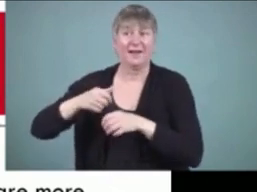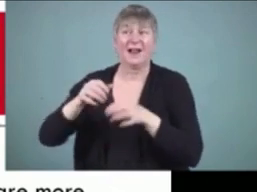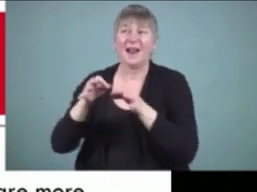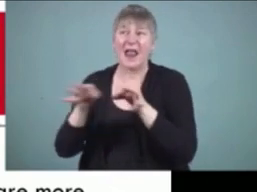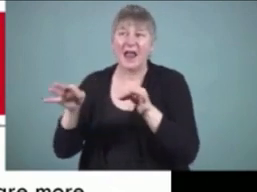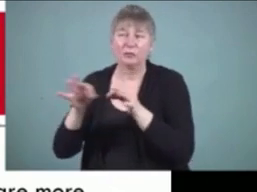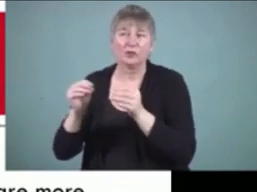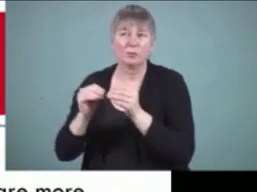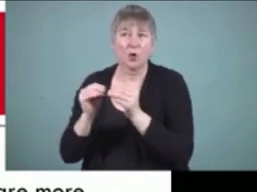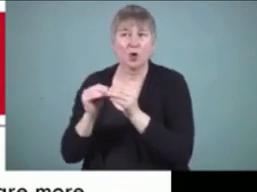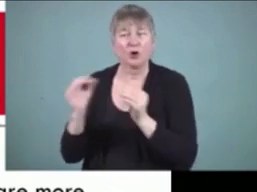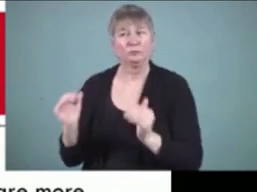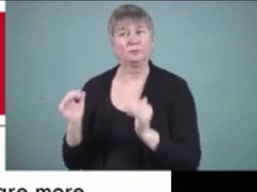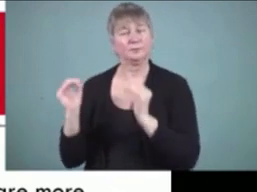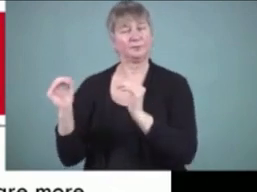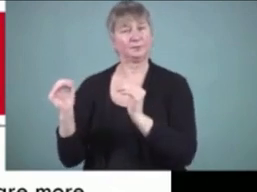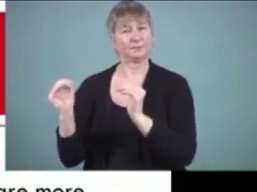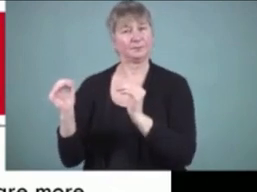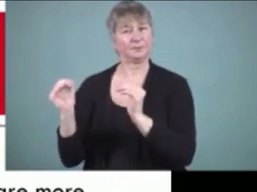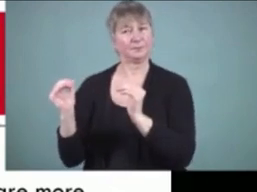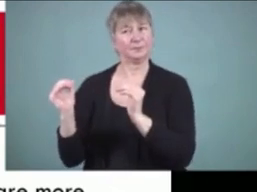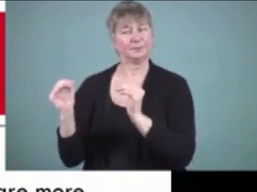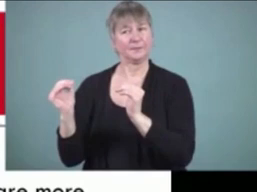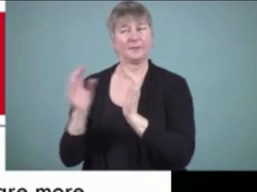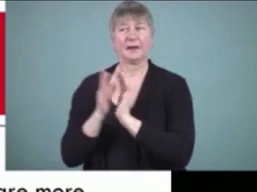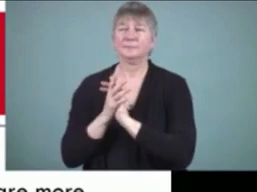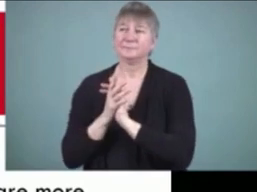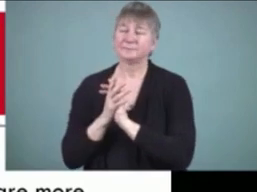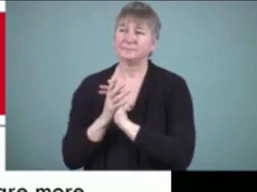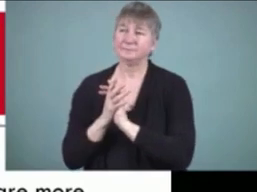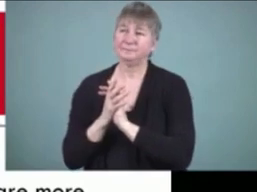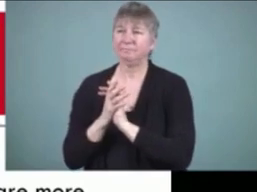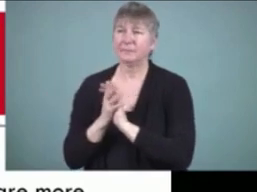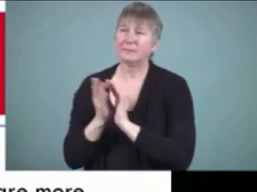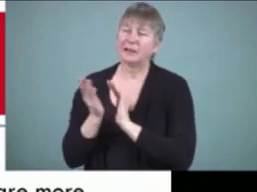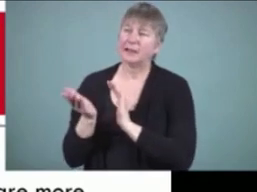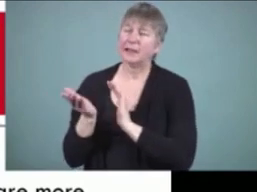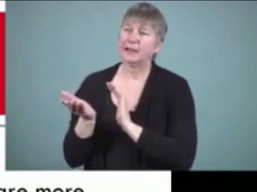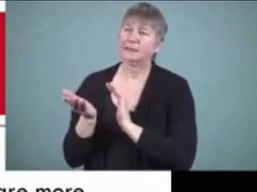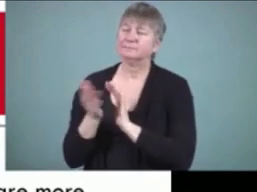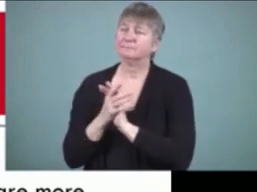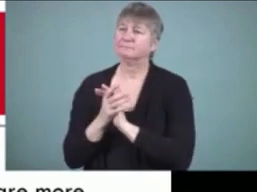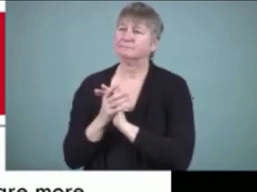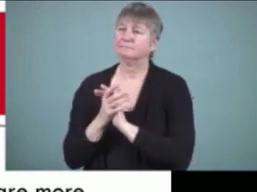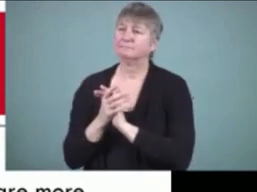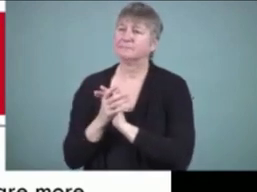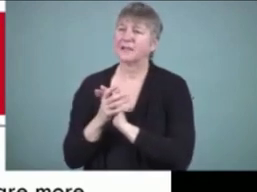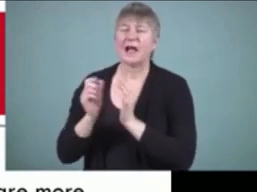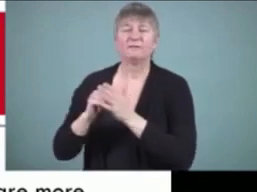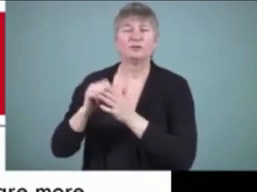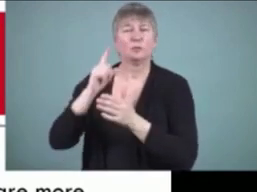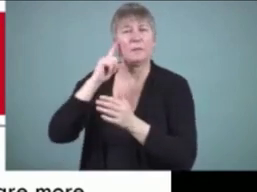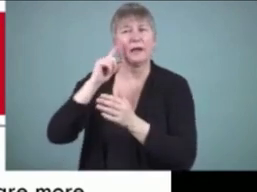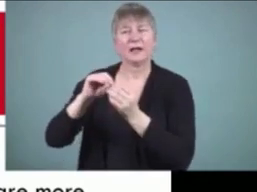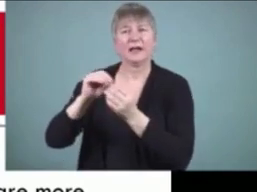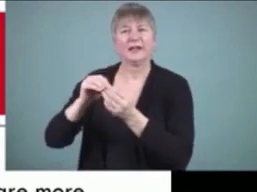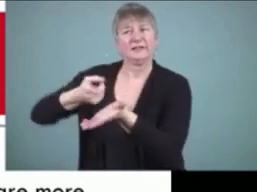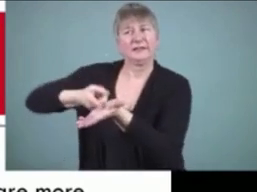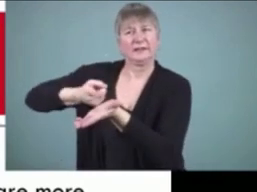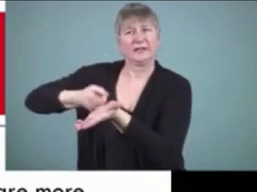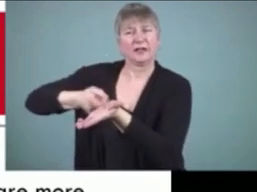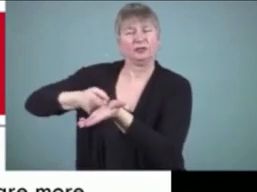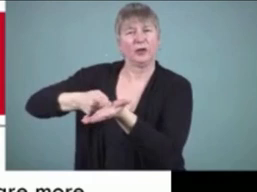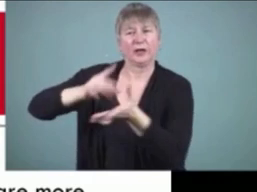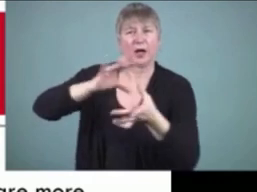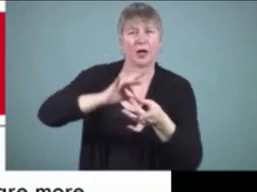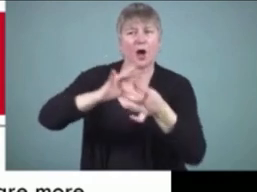and they're more dependent on making logical causal arguments and they're just harder